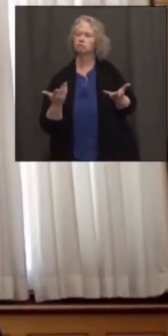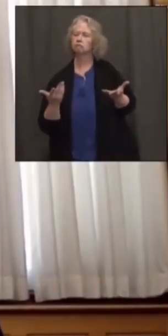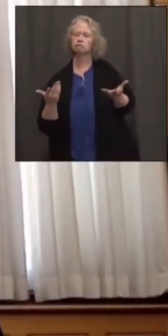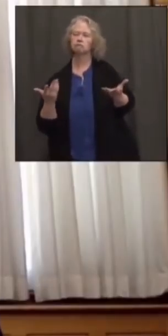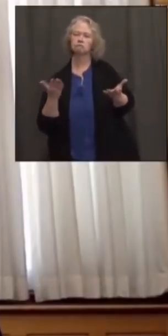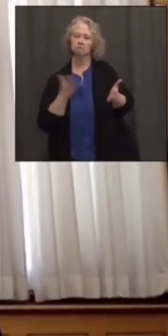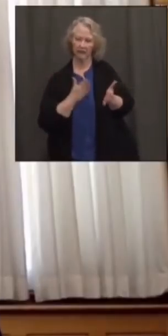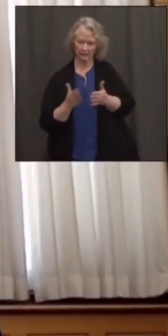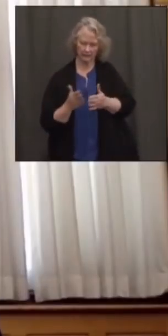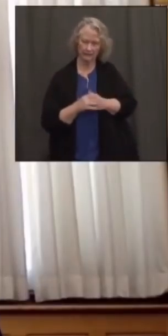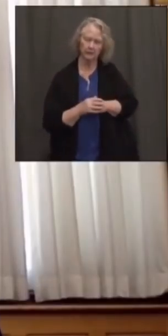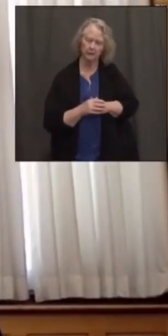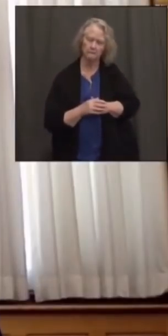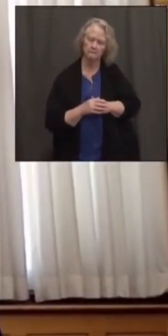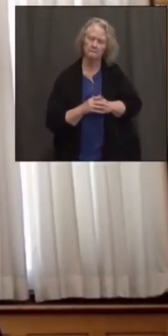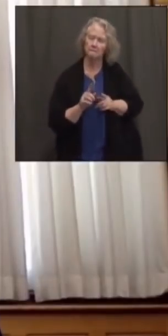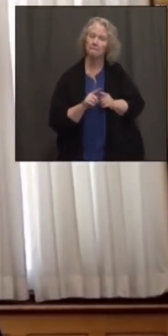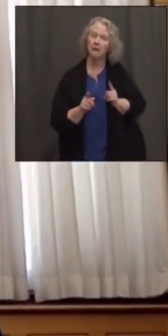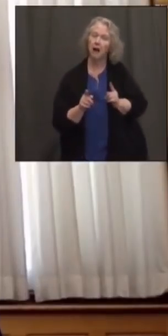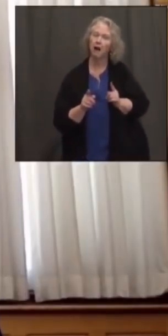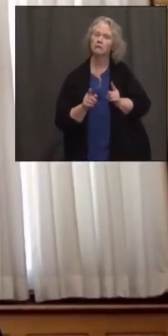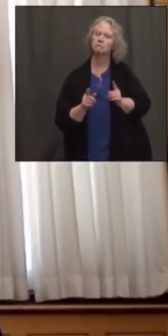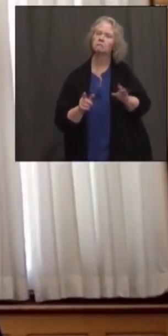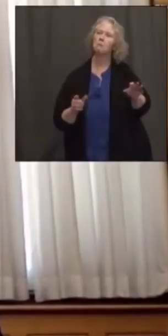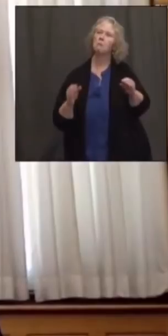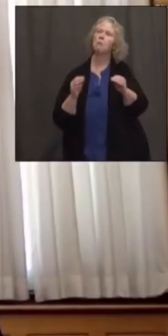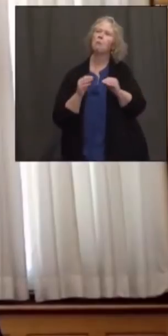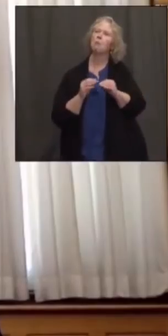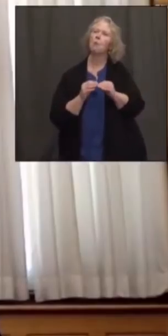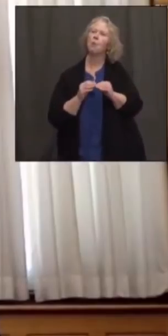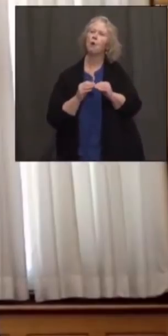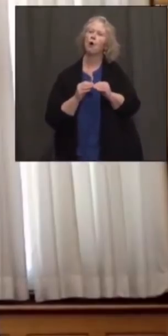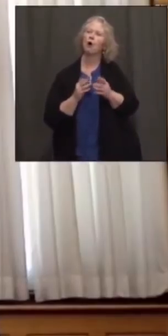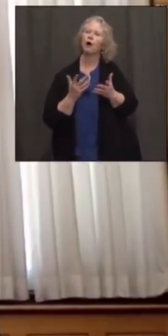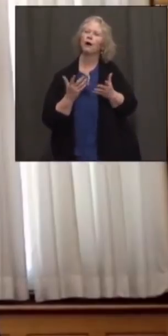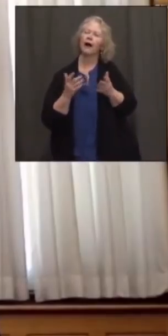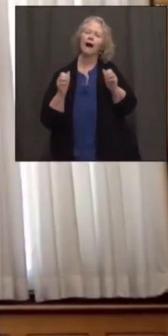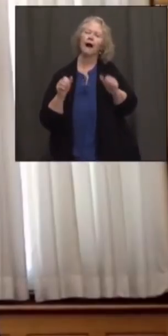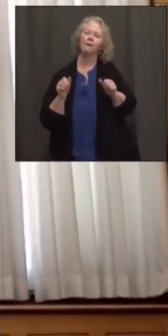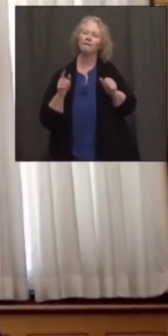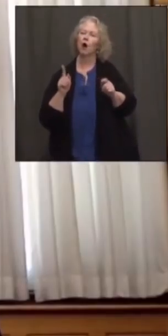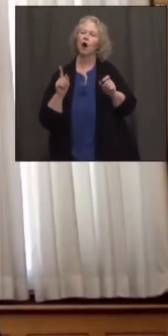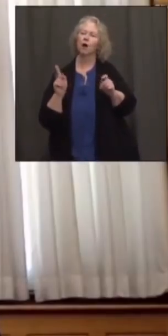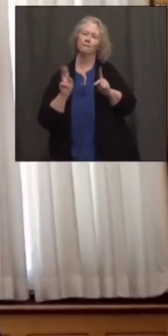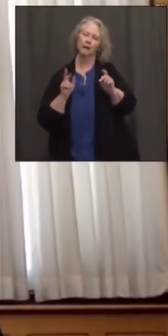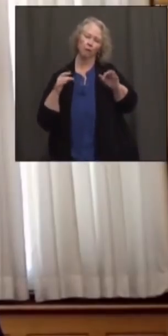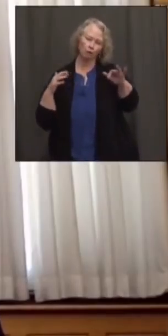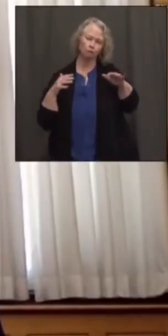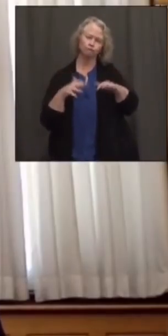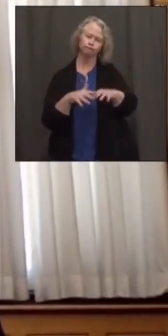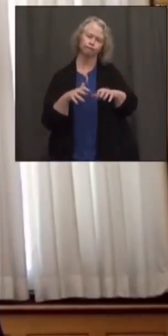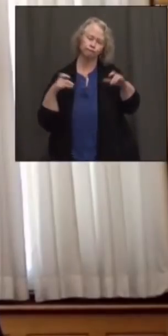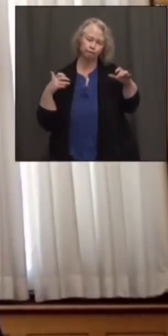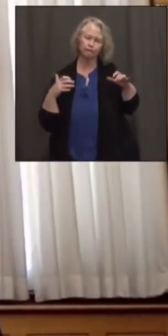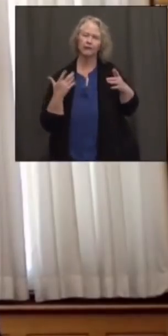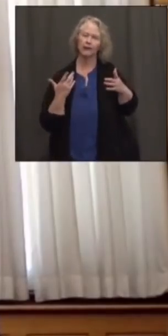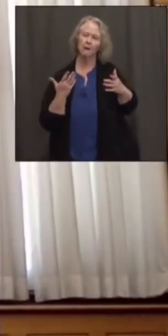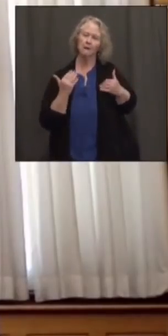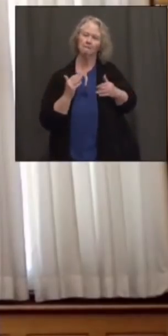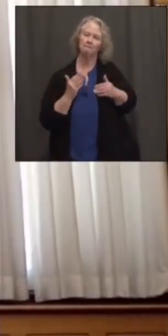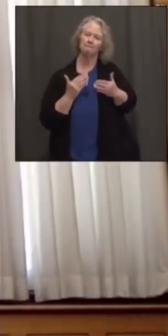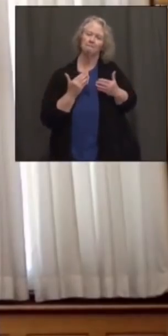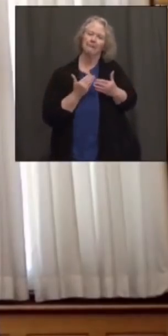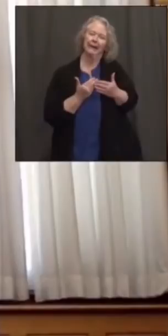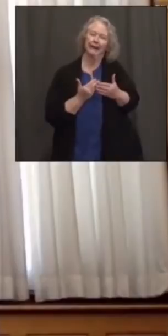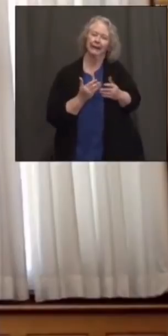But it's certainly going to be, you know, much, much more well-attended and hopefully much closer to normal graduation event than